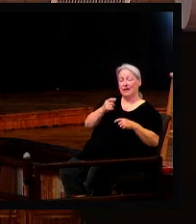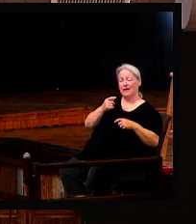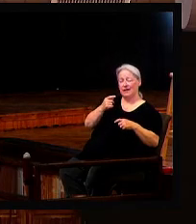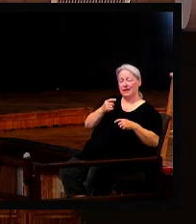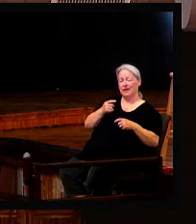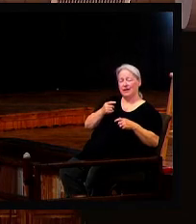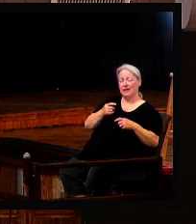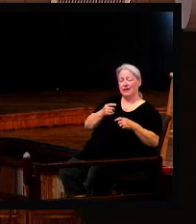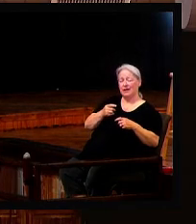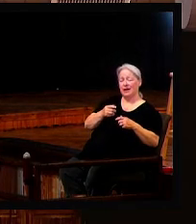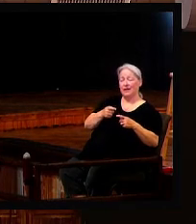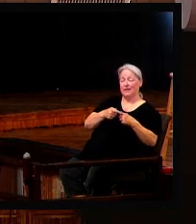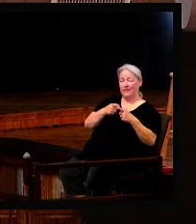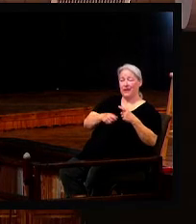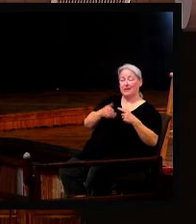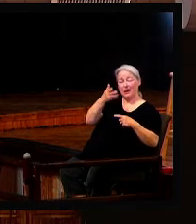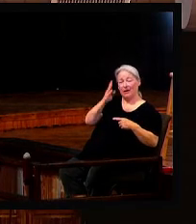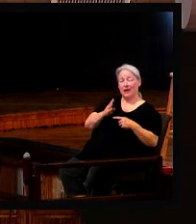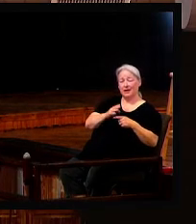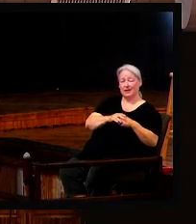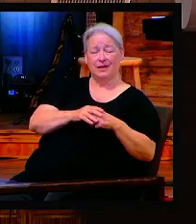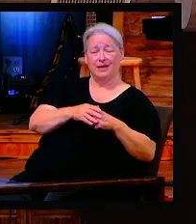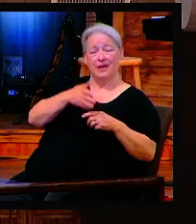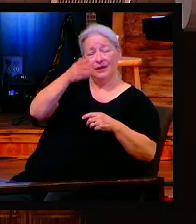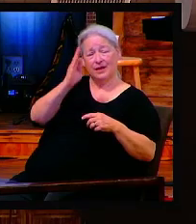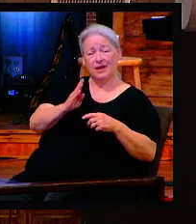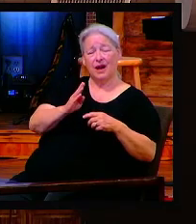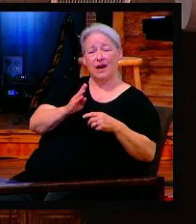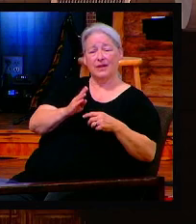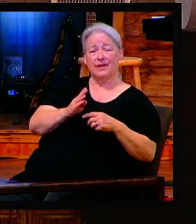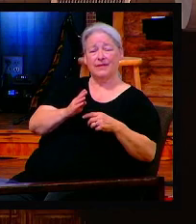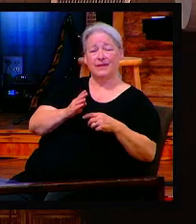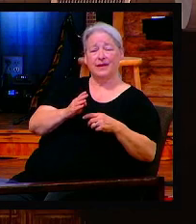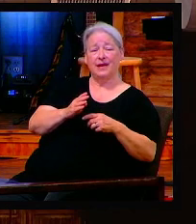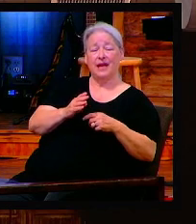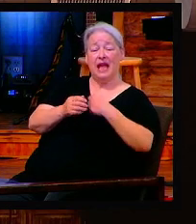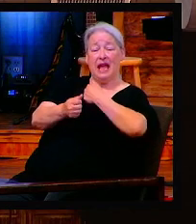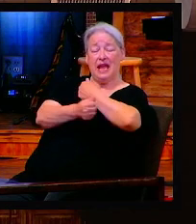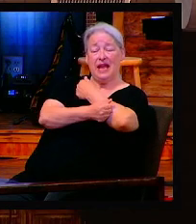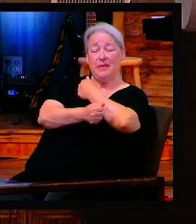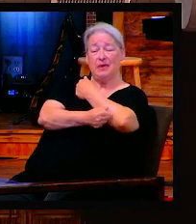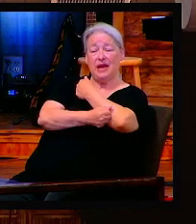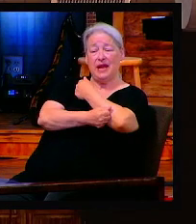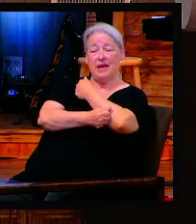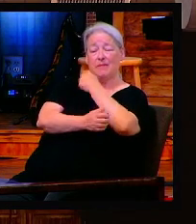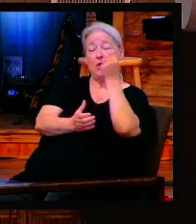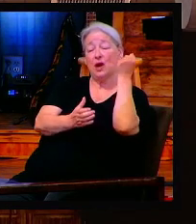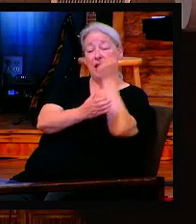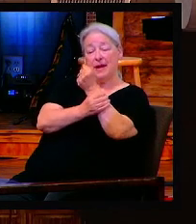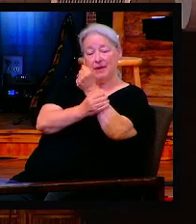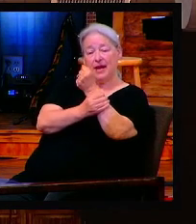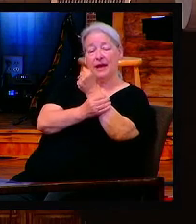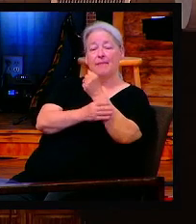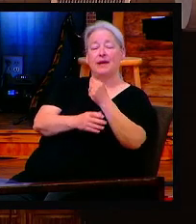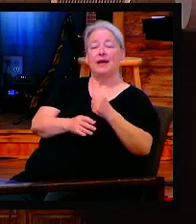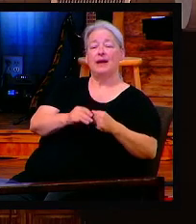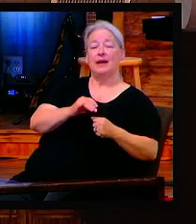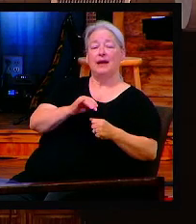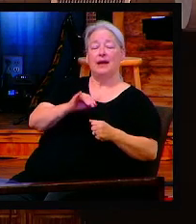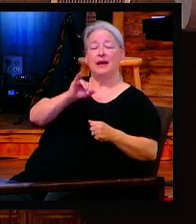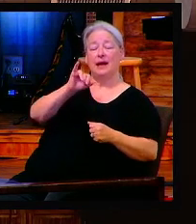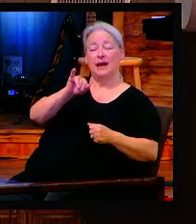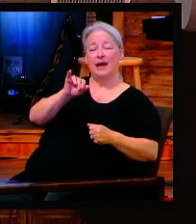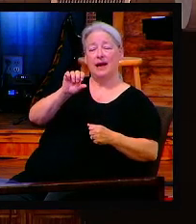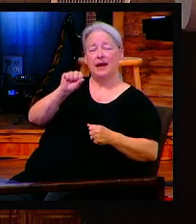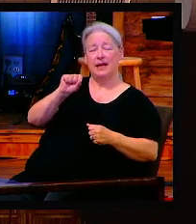of Abraham, the God of Isaac, and the God of Jacob has sent me to you. This is my name